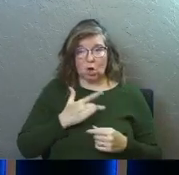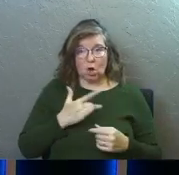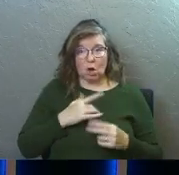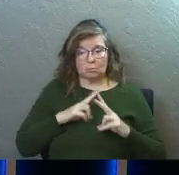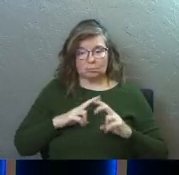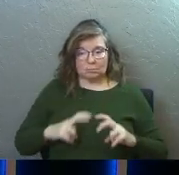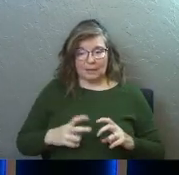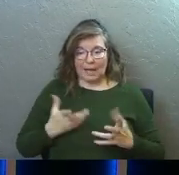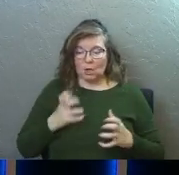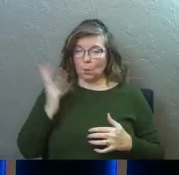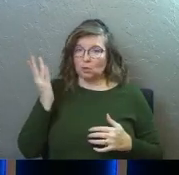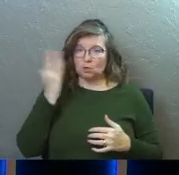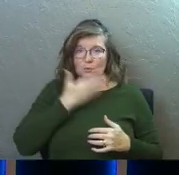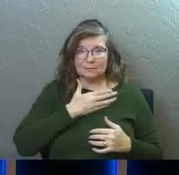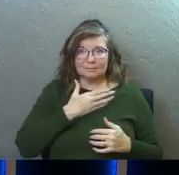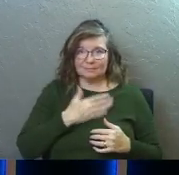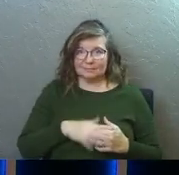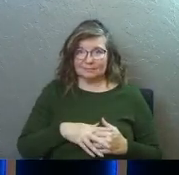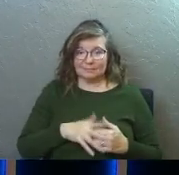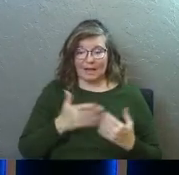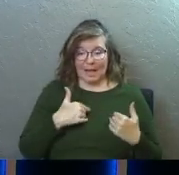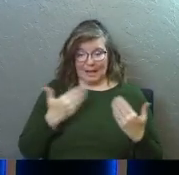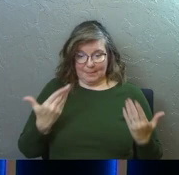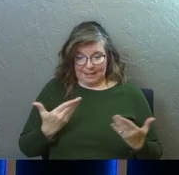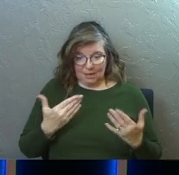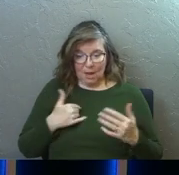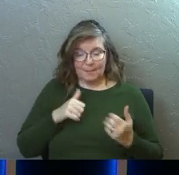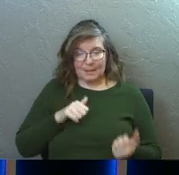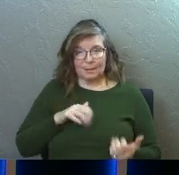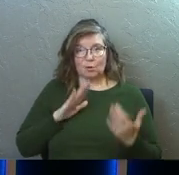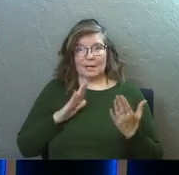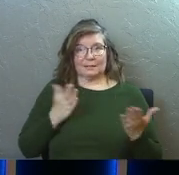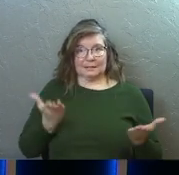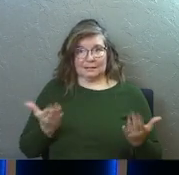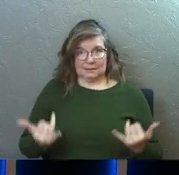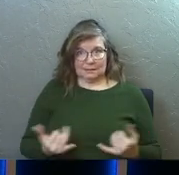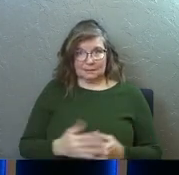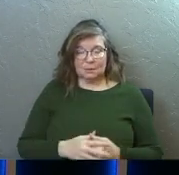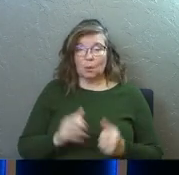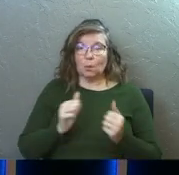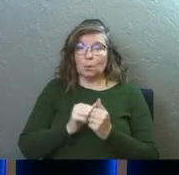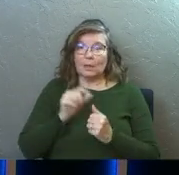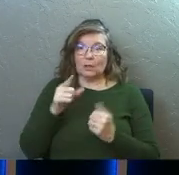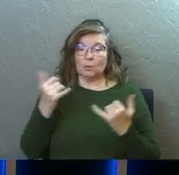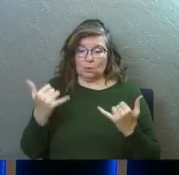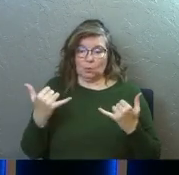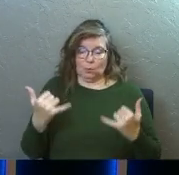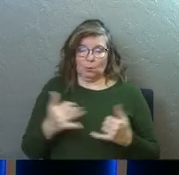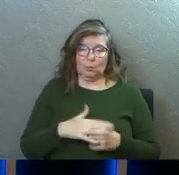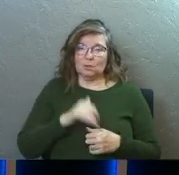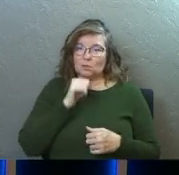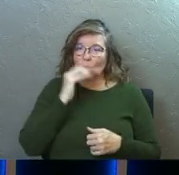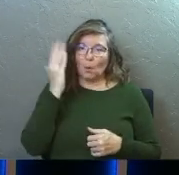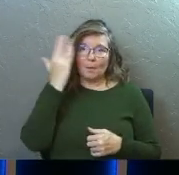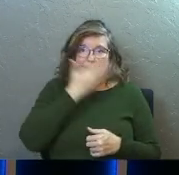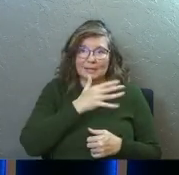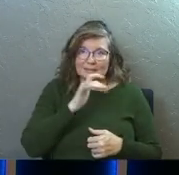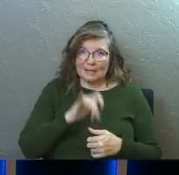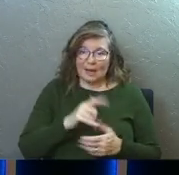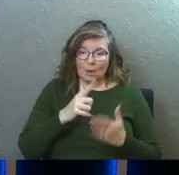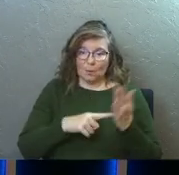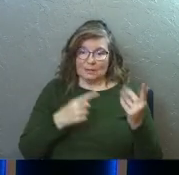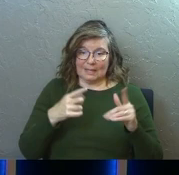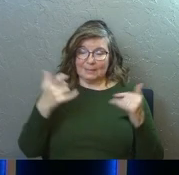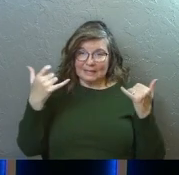your heart and in your life that I don't want you to miss out on. I'm right here. I'm in the present with you right here. Don't miss out